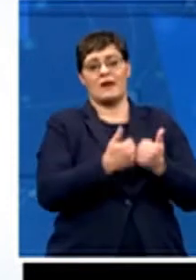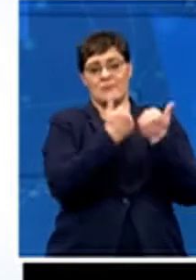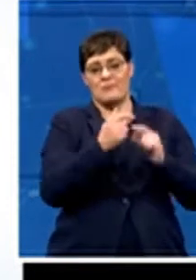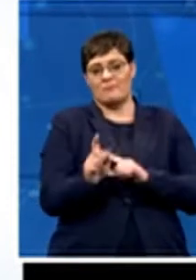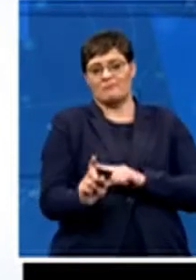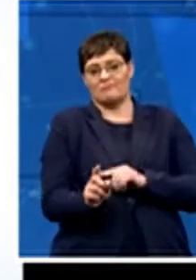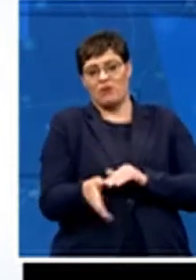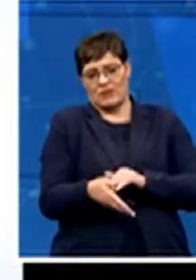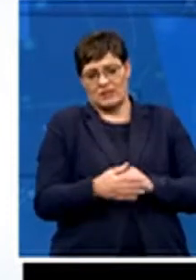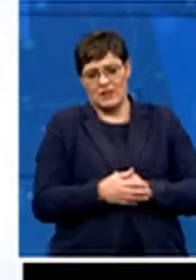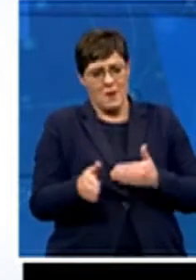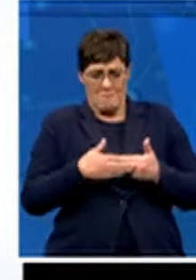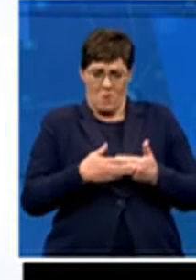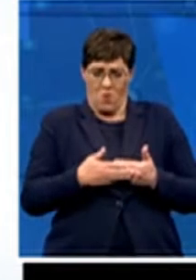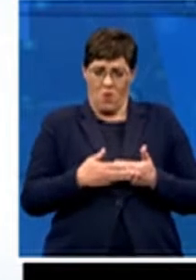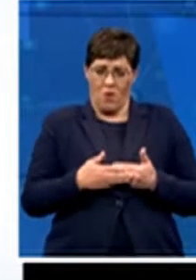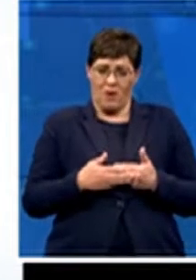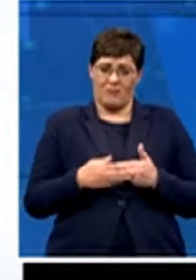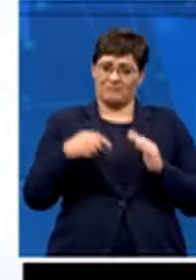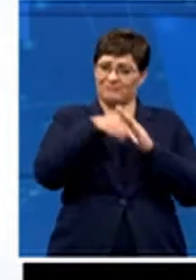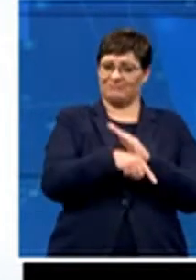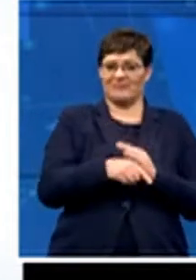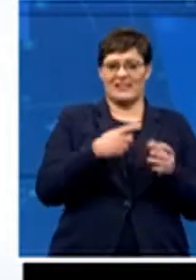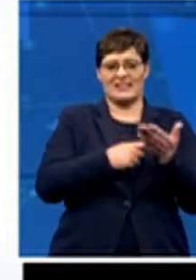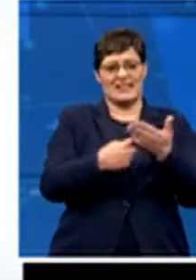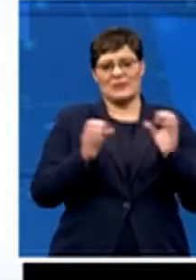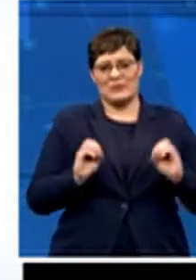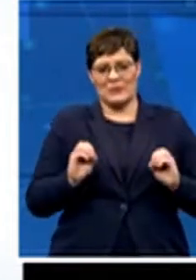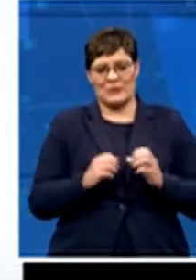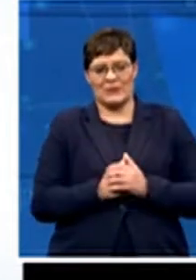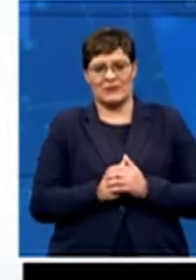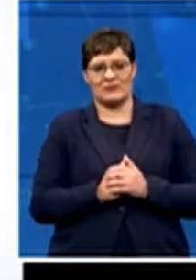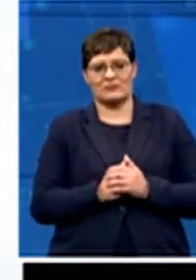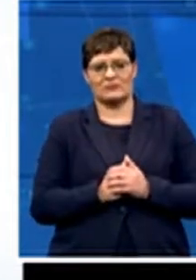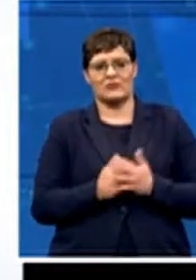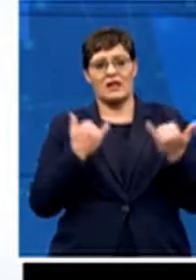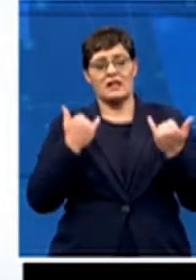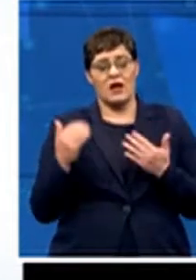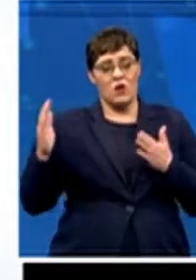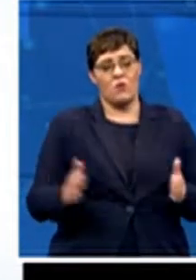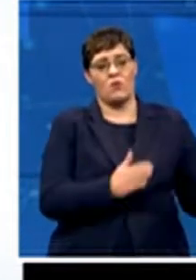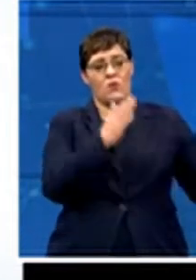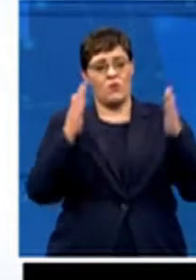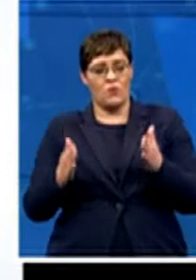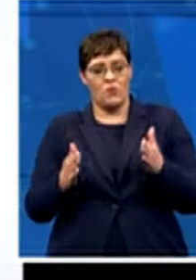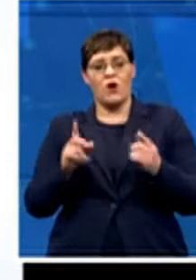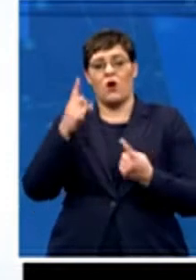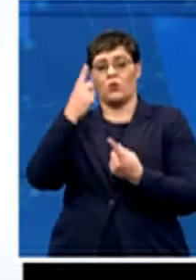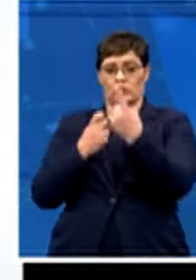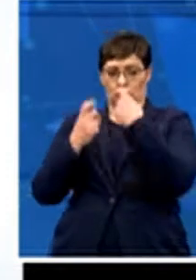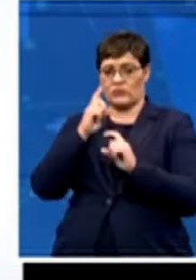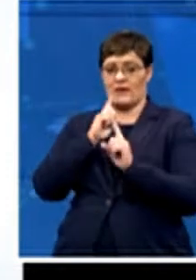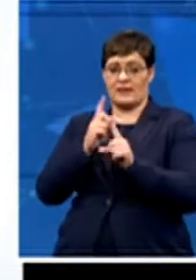along that. I'm now going to, if there are no questions on this, are there any questions?